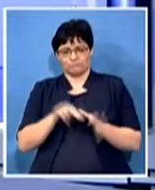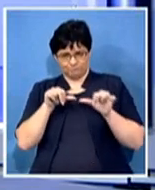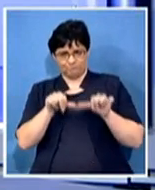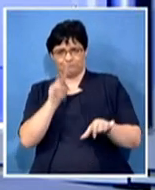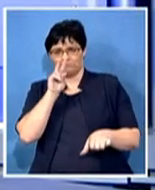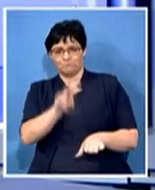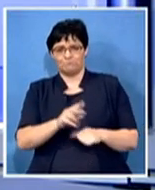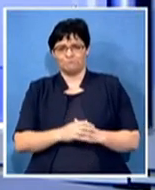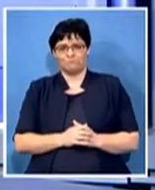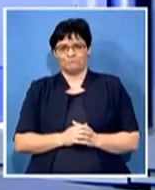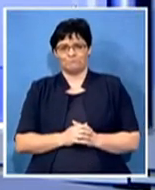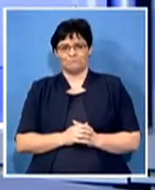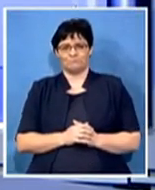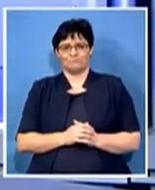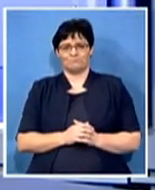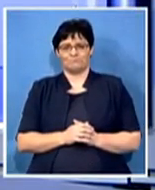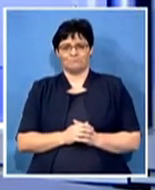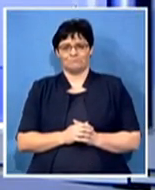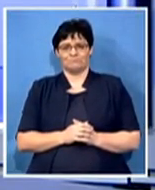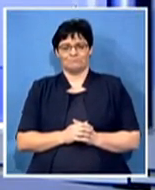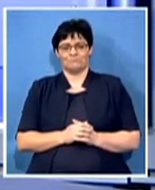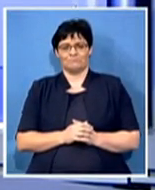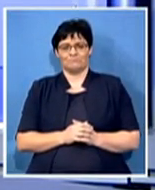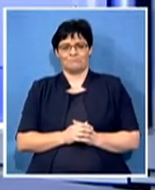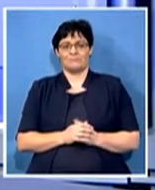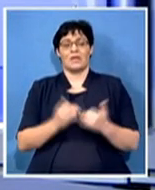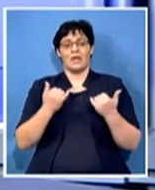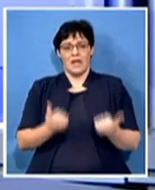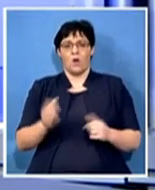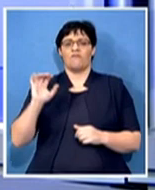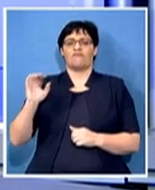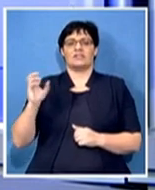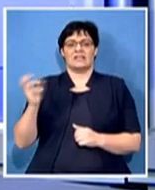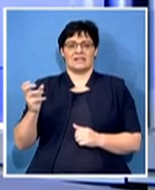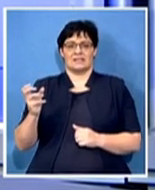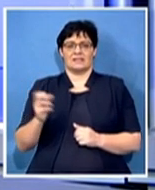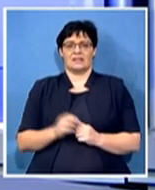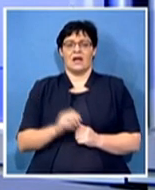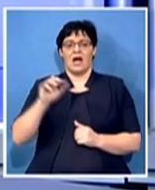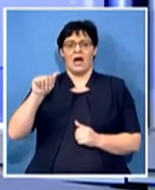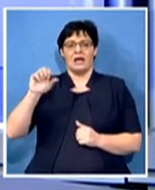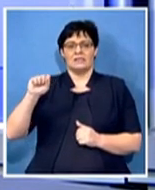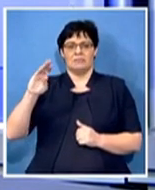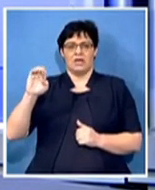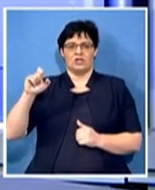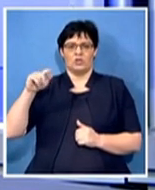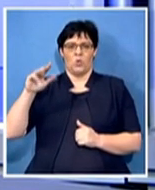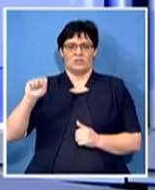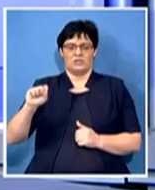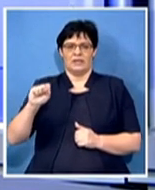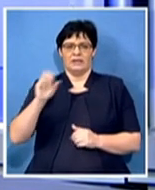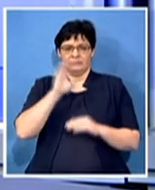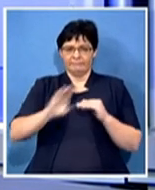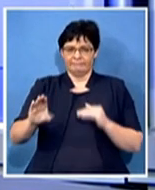I want to take you now to the Free State, the asbestos case is back in court, suspects appearing today. Palesa Moyeti